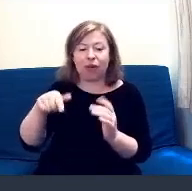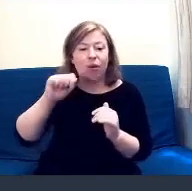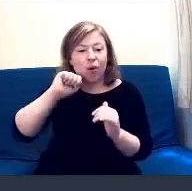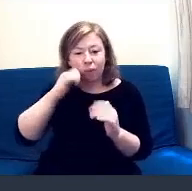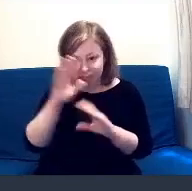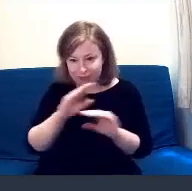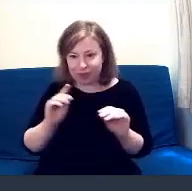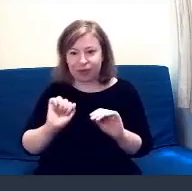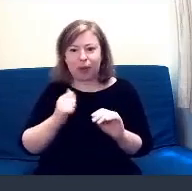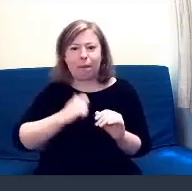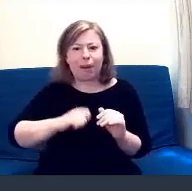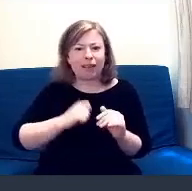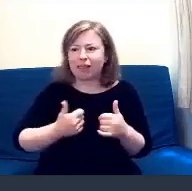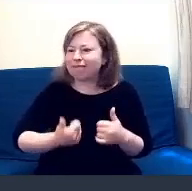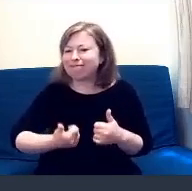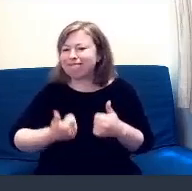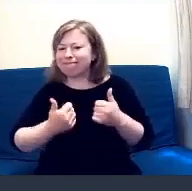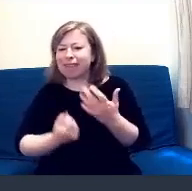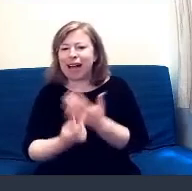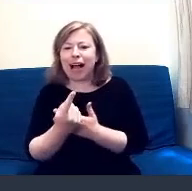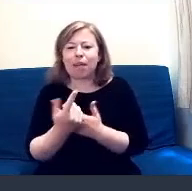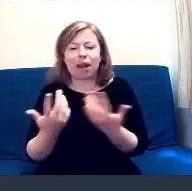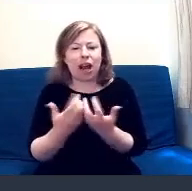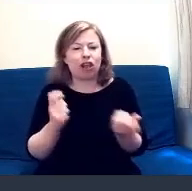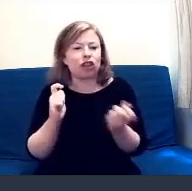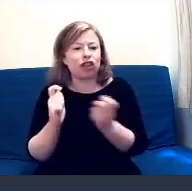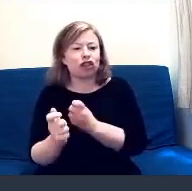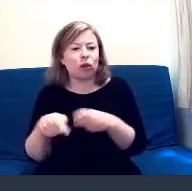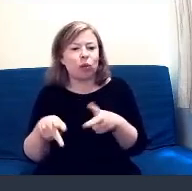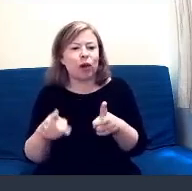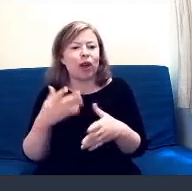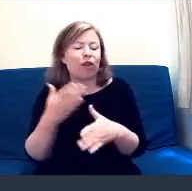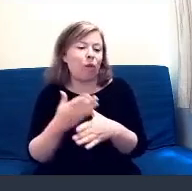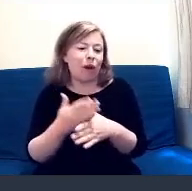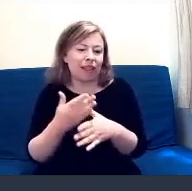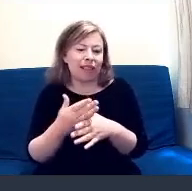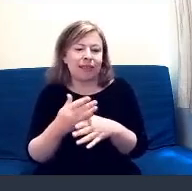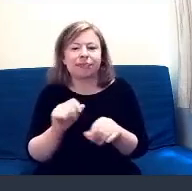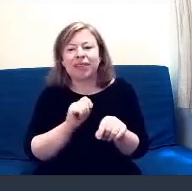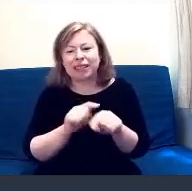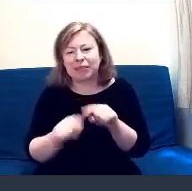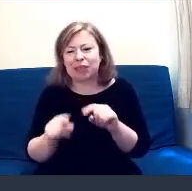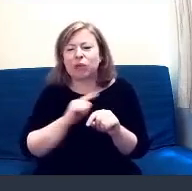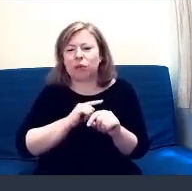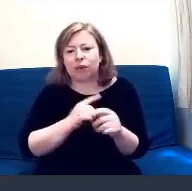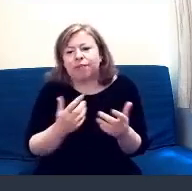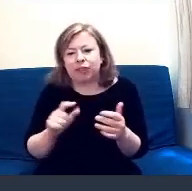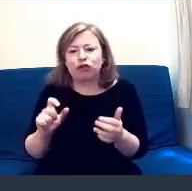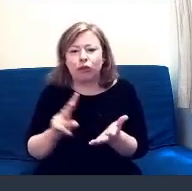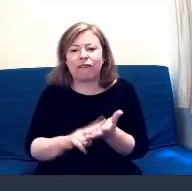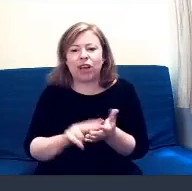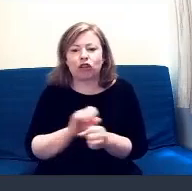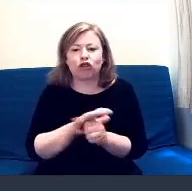to kind of adapt to the new way of working for this year, especially in response to the COVID-19.